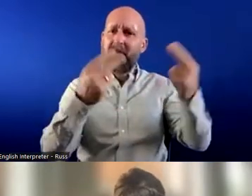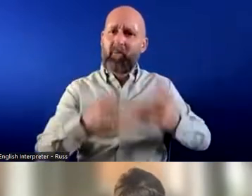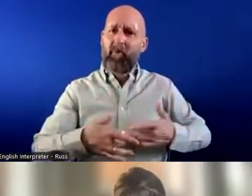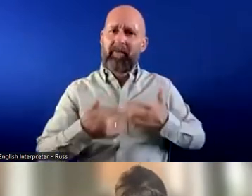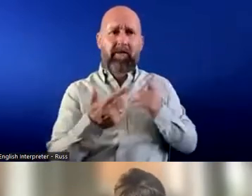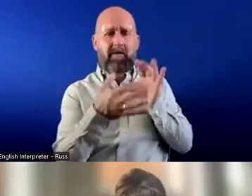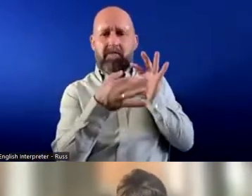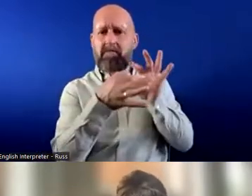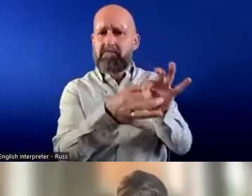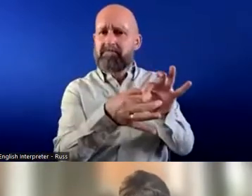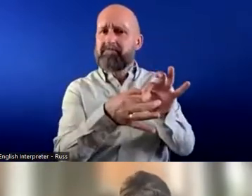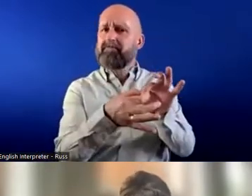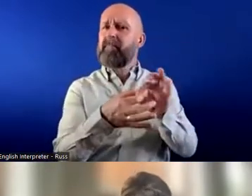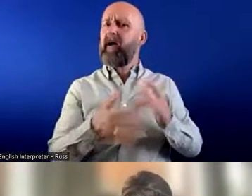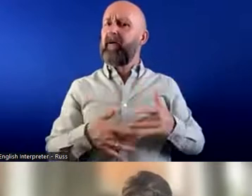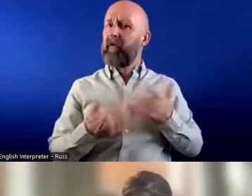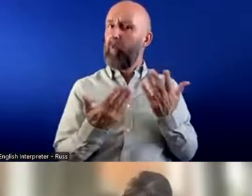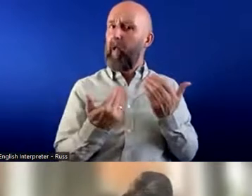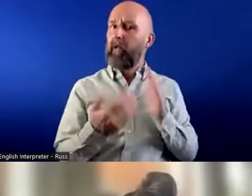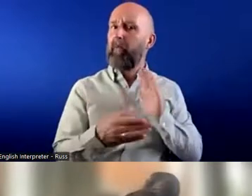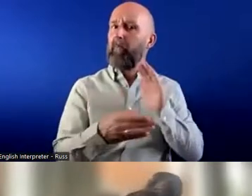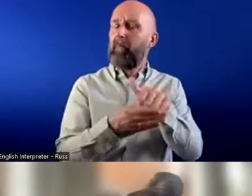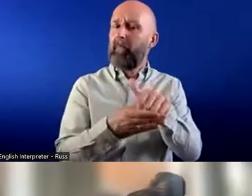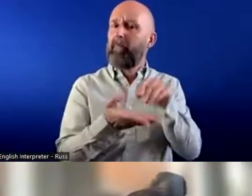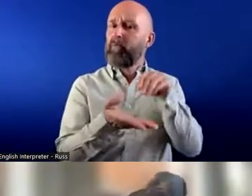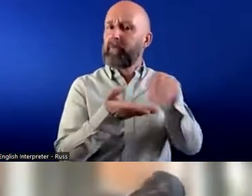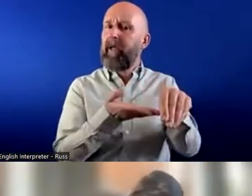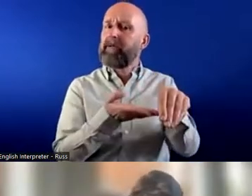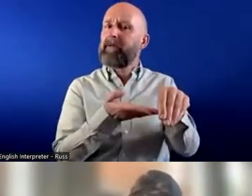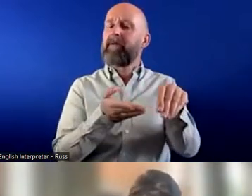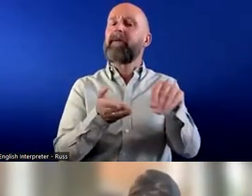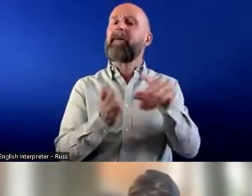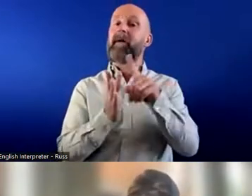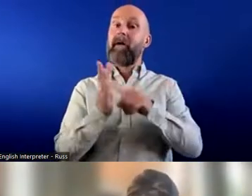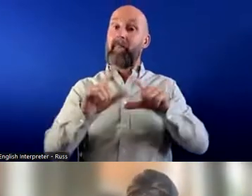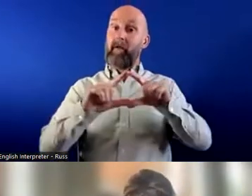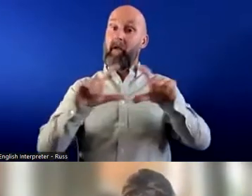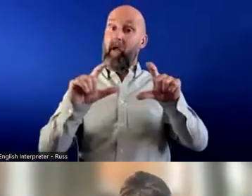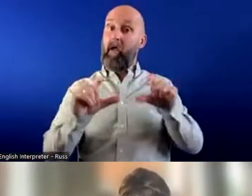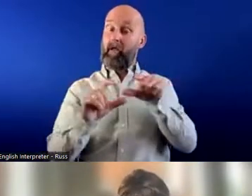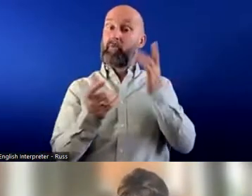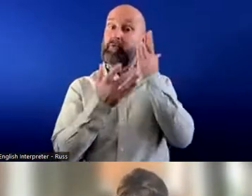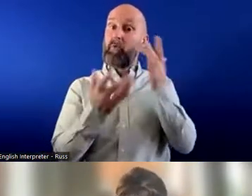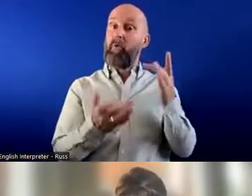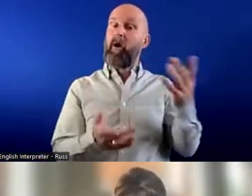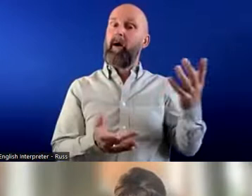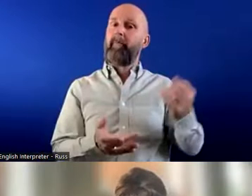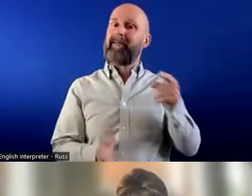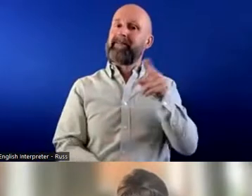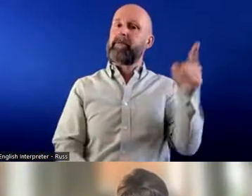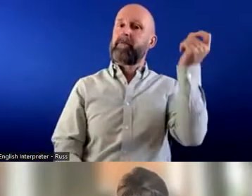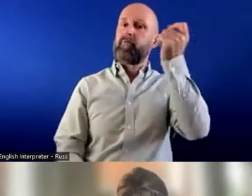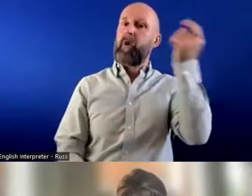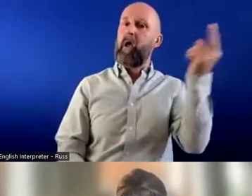feel and whether they feel that they're welcome. And I think JAM card is a really, really good initiative that shows that businesses are starting to realize that.